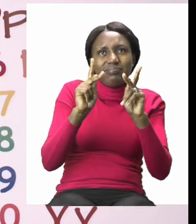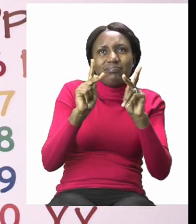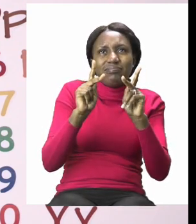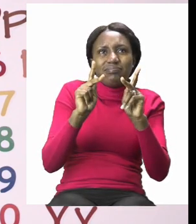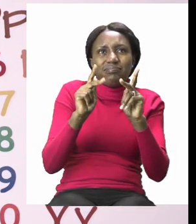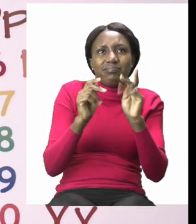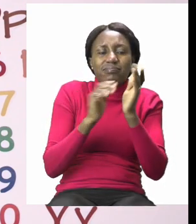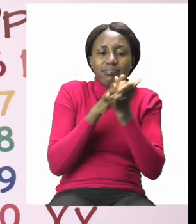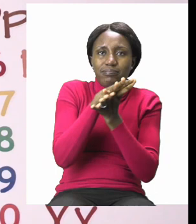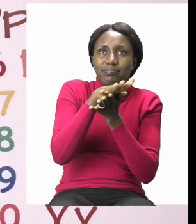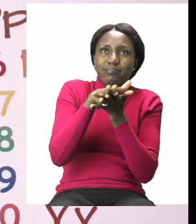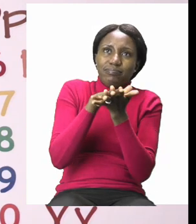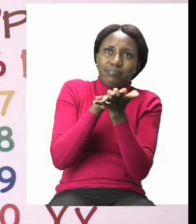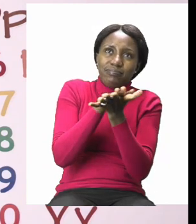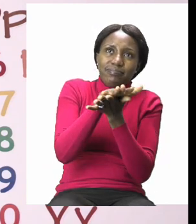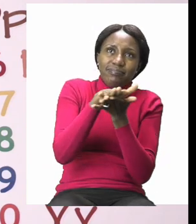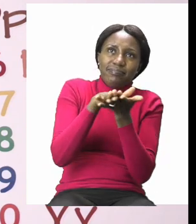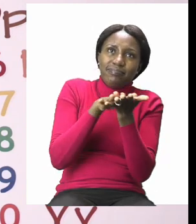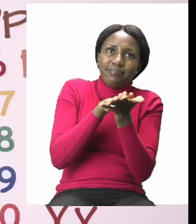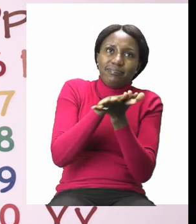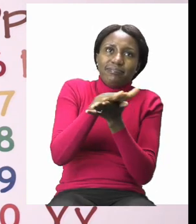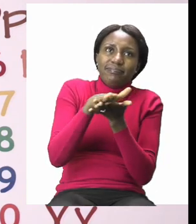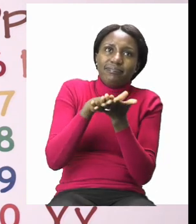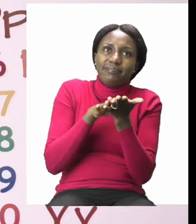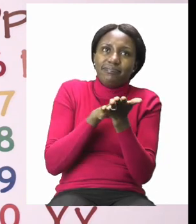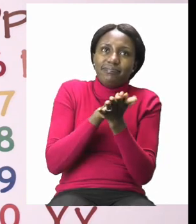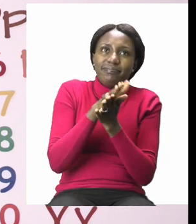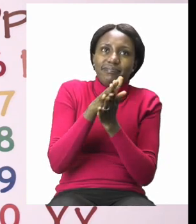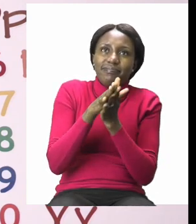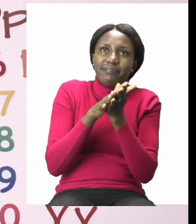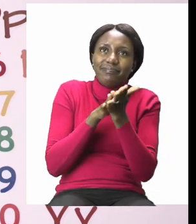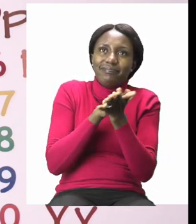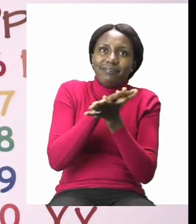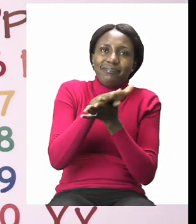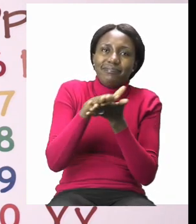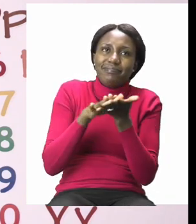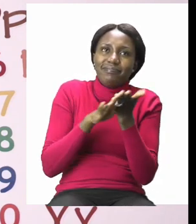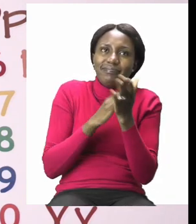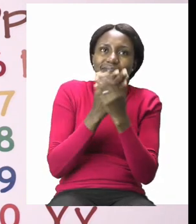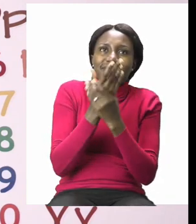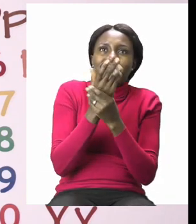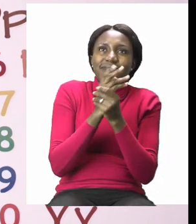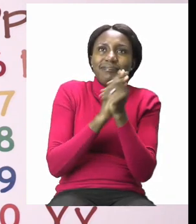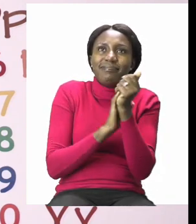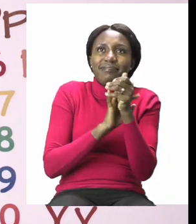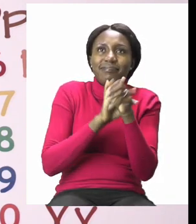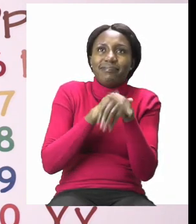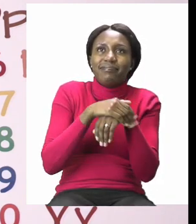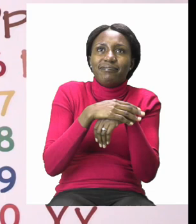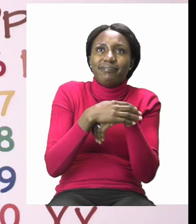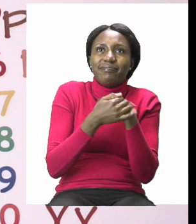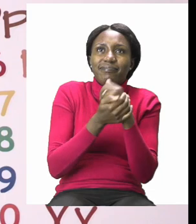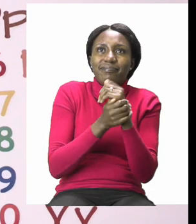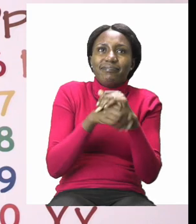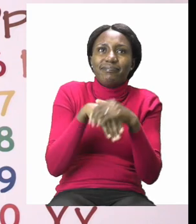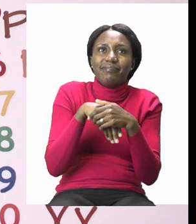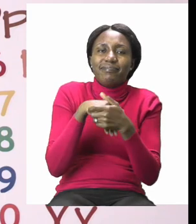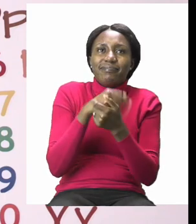we start by rubbing inside our hands very good around our hands